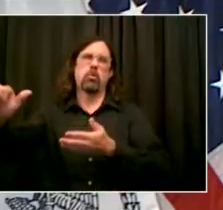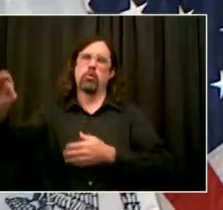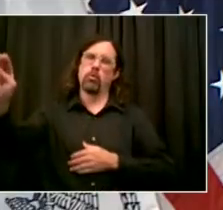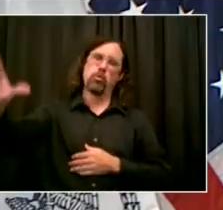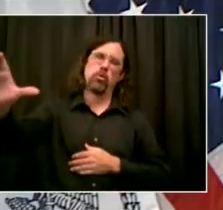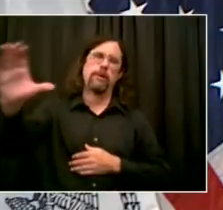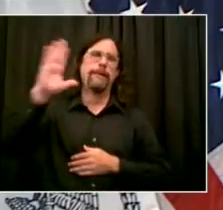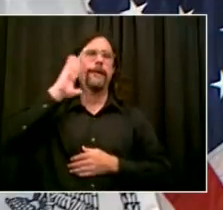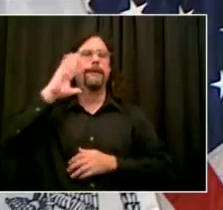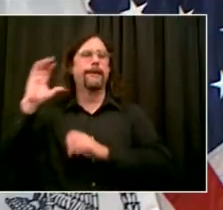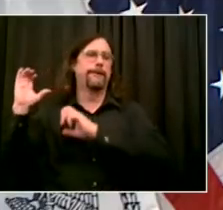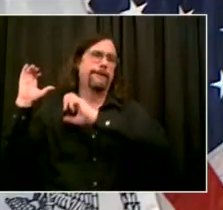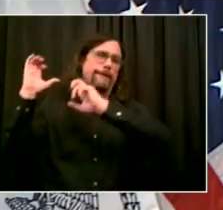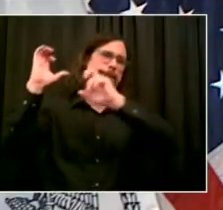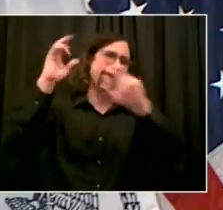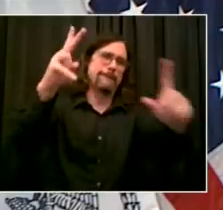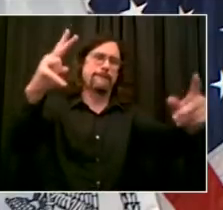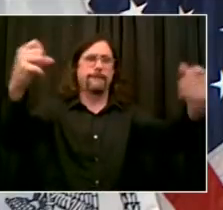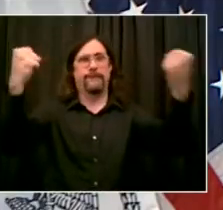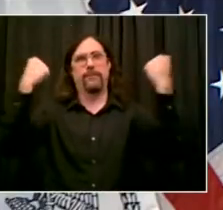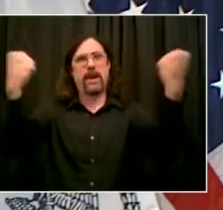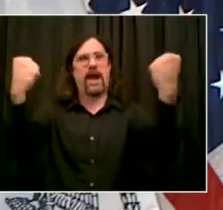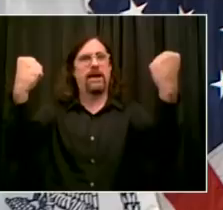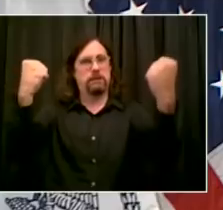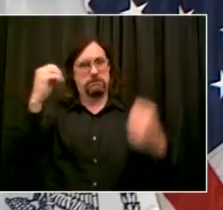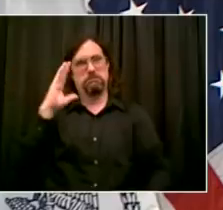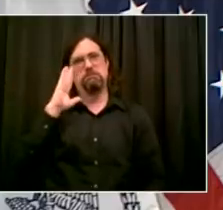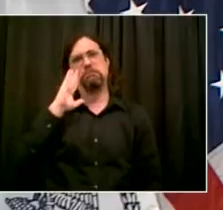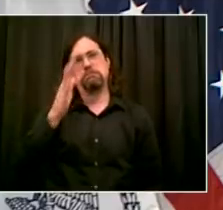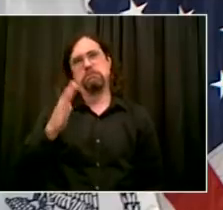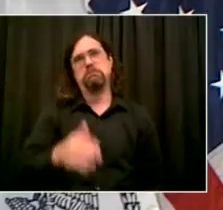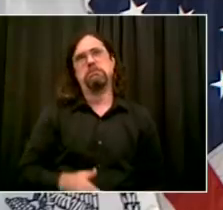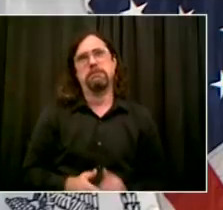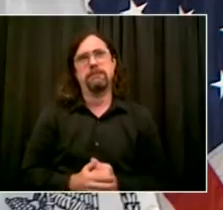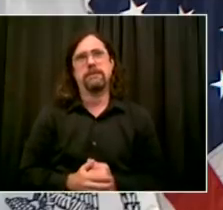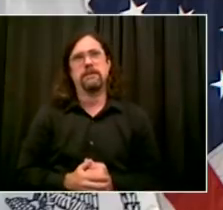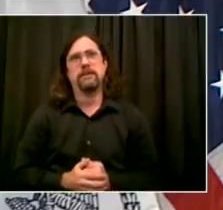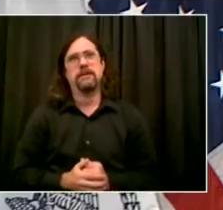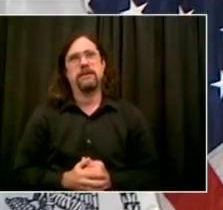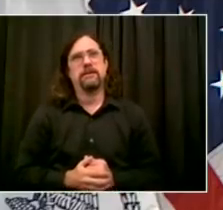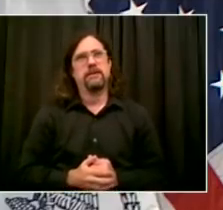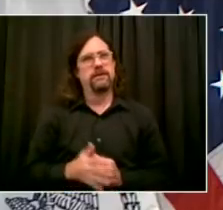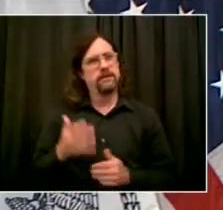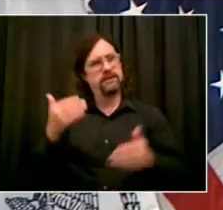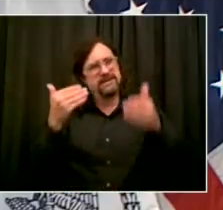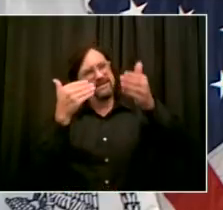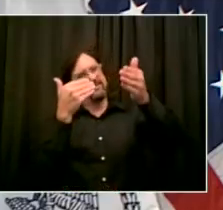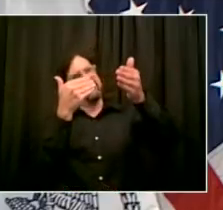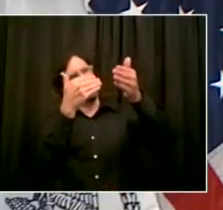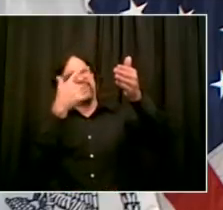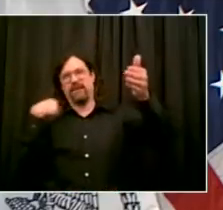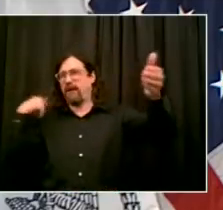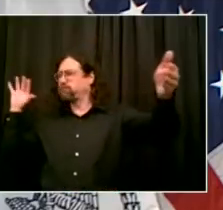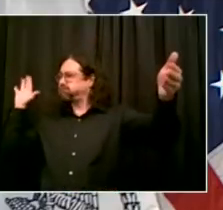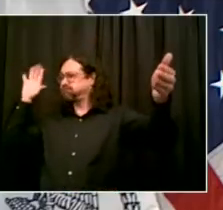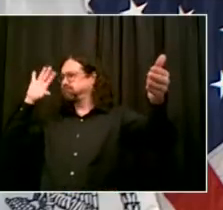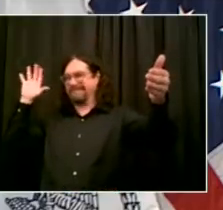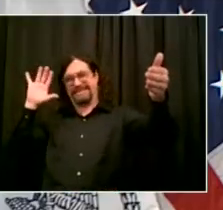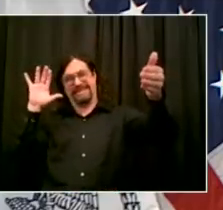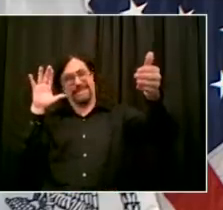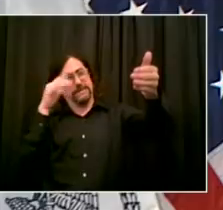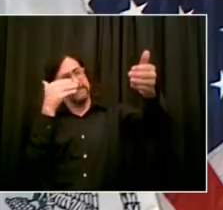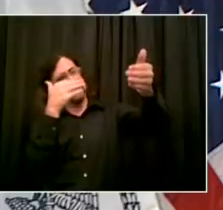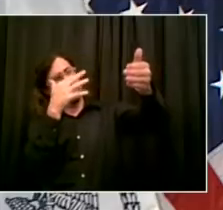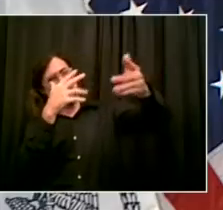we have it now within our grasp. And there's a sense of mission. People ready to give their all to bringing